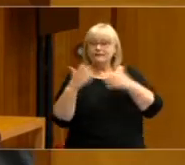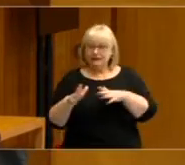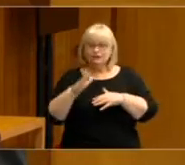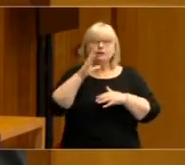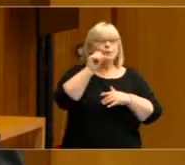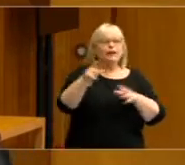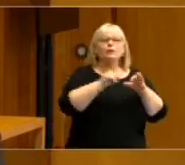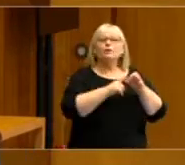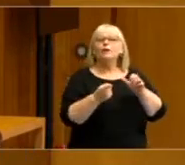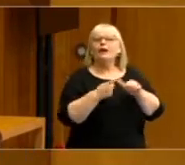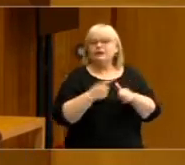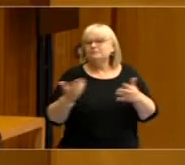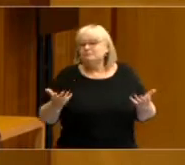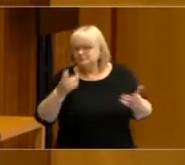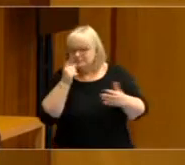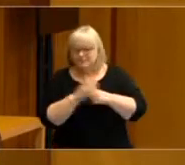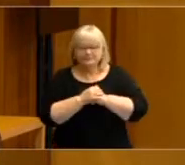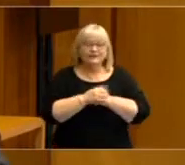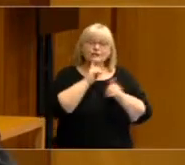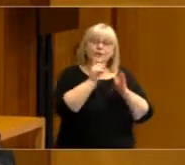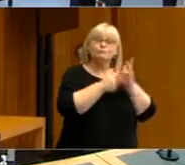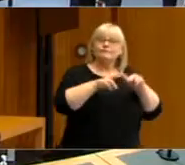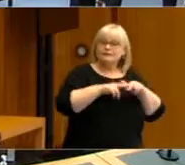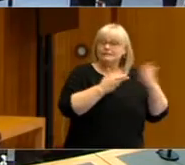Q&A session. Professor McAllister.